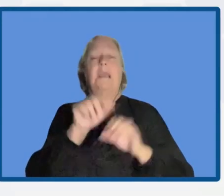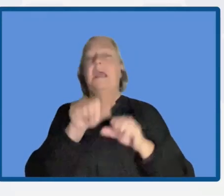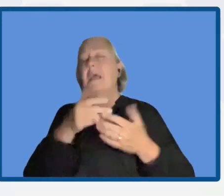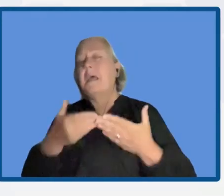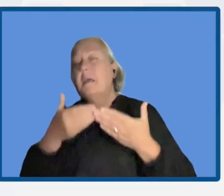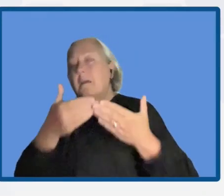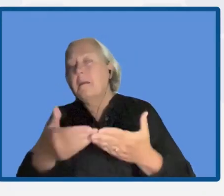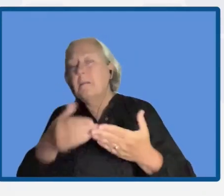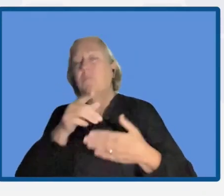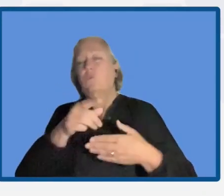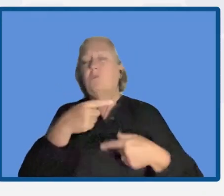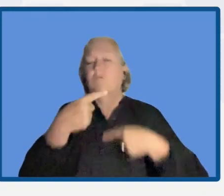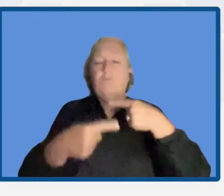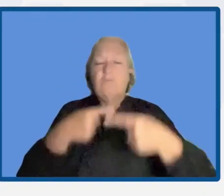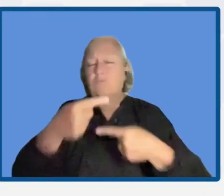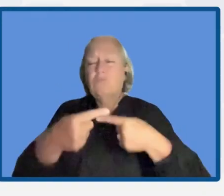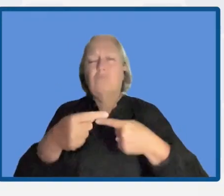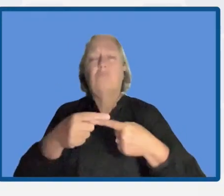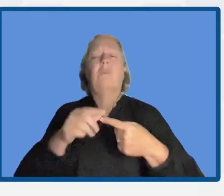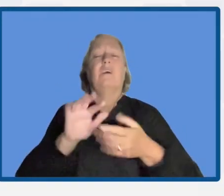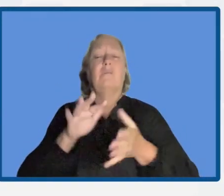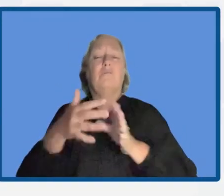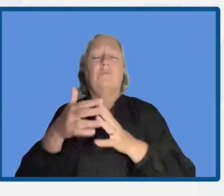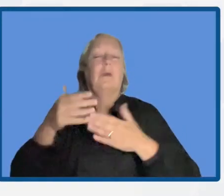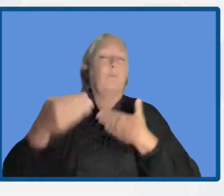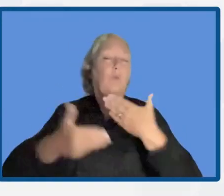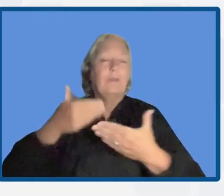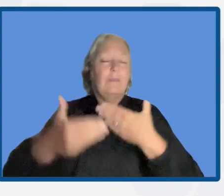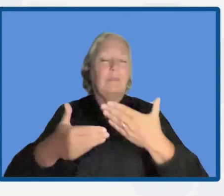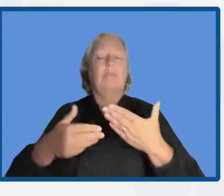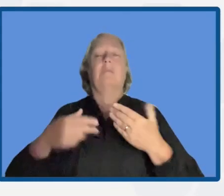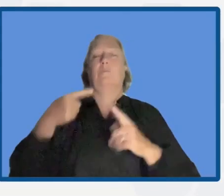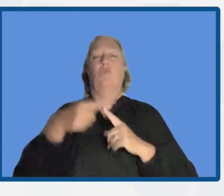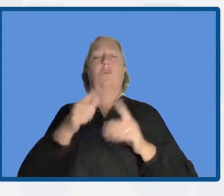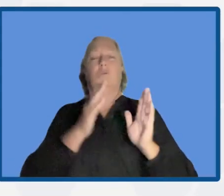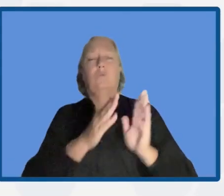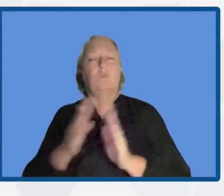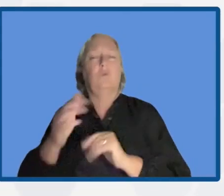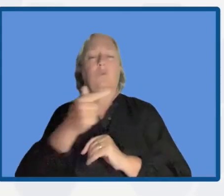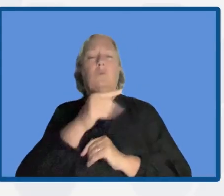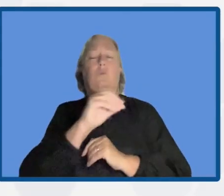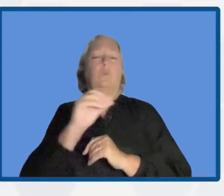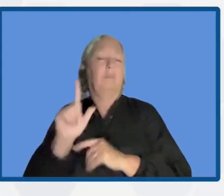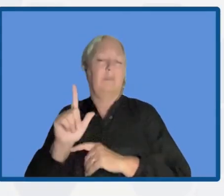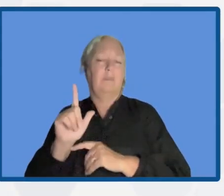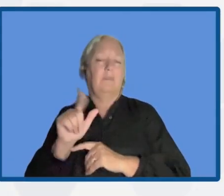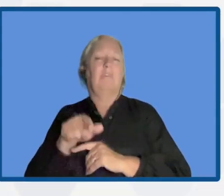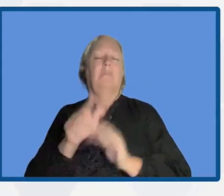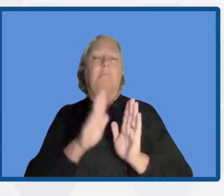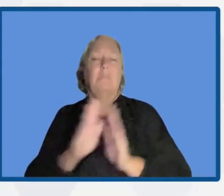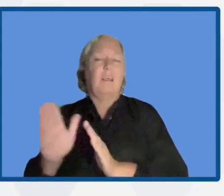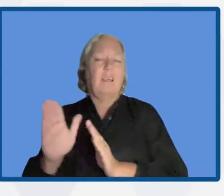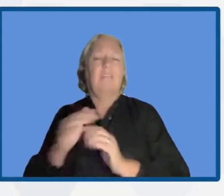processes and tools for planning purposes. For example, municipal development planning, territorial